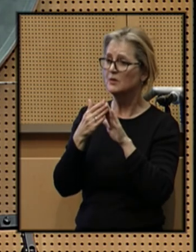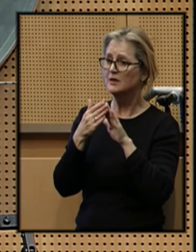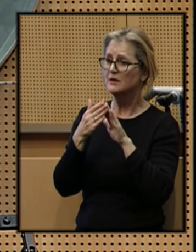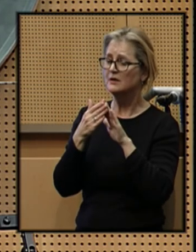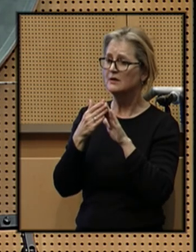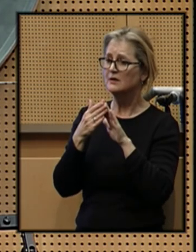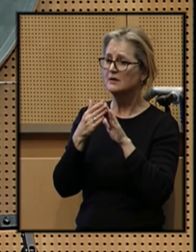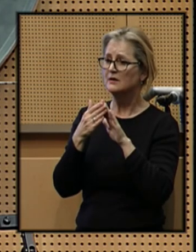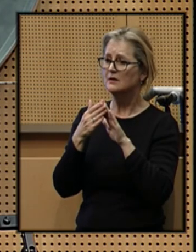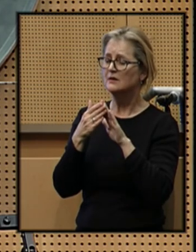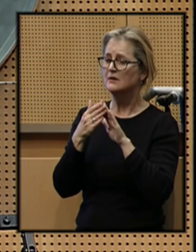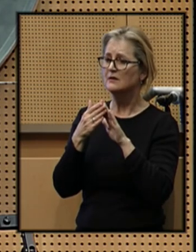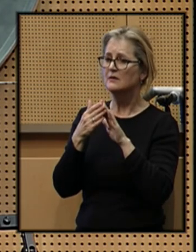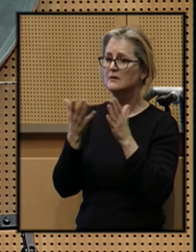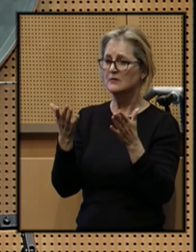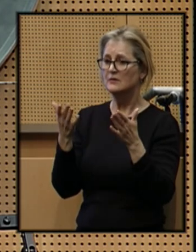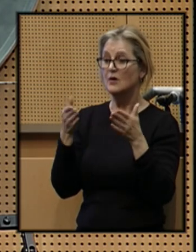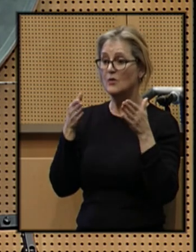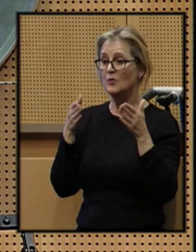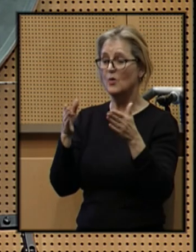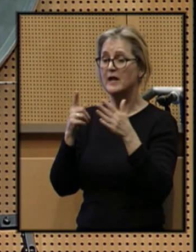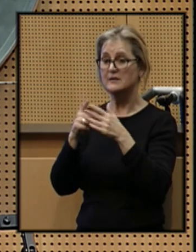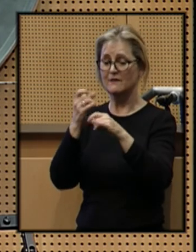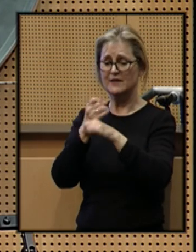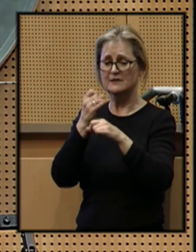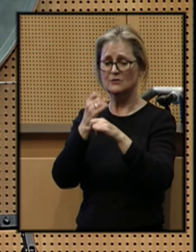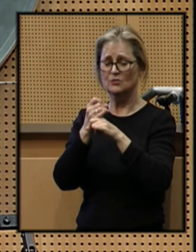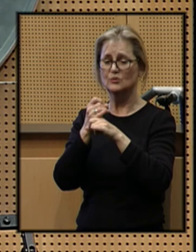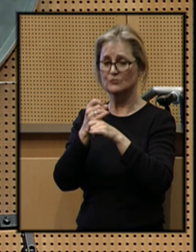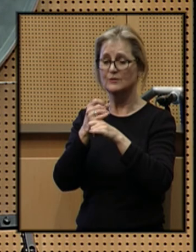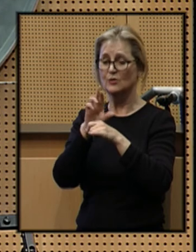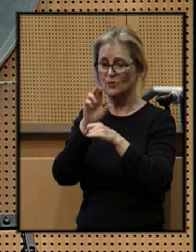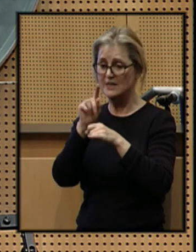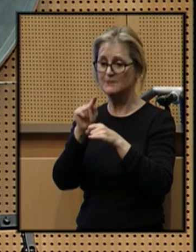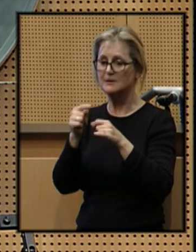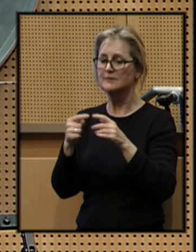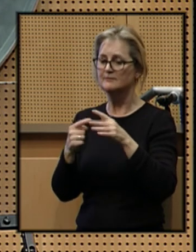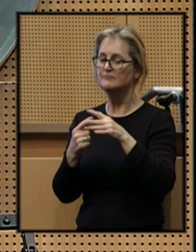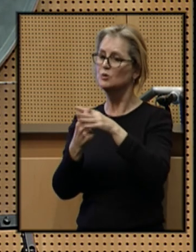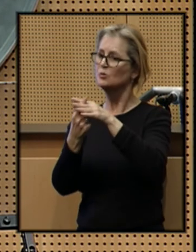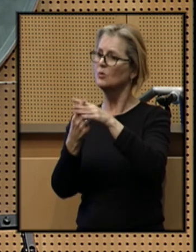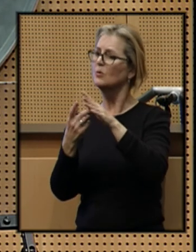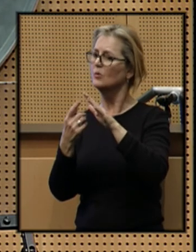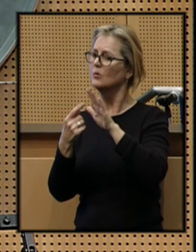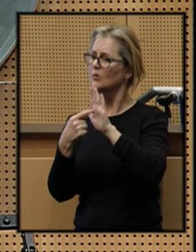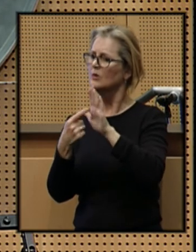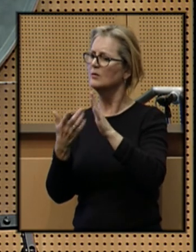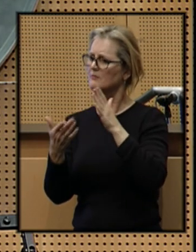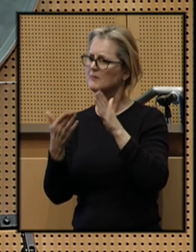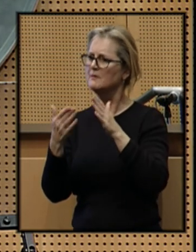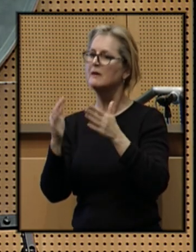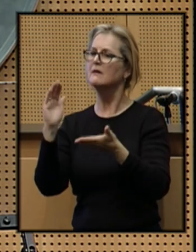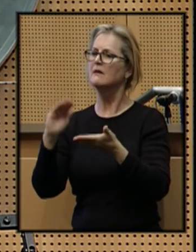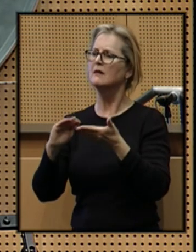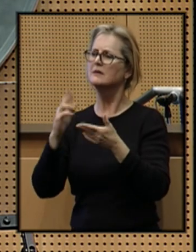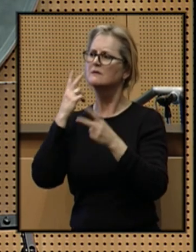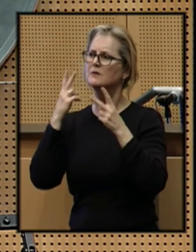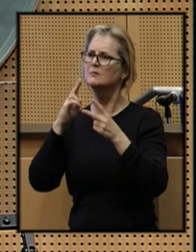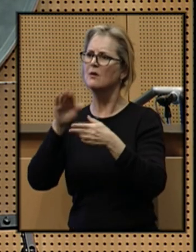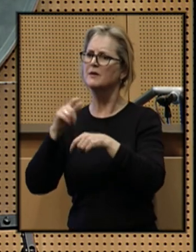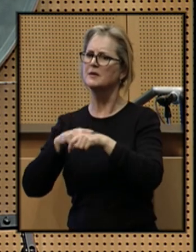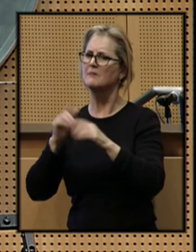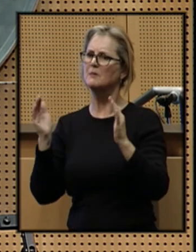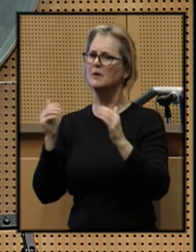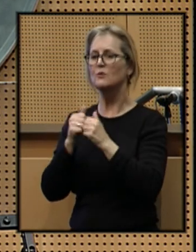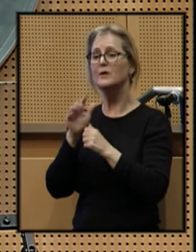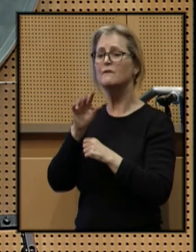While the ways of institutional racism manifest itself are perhaps less visible than